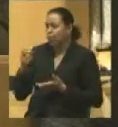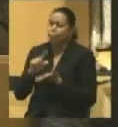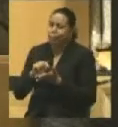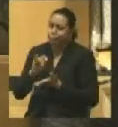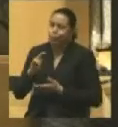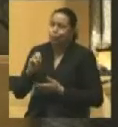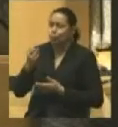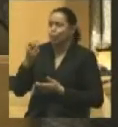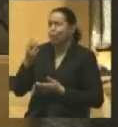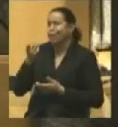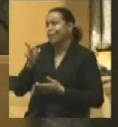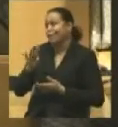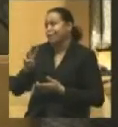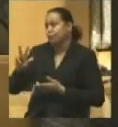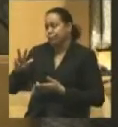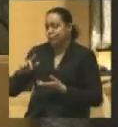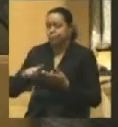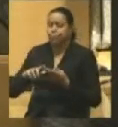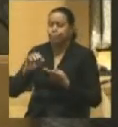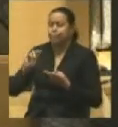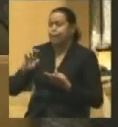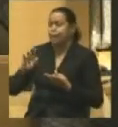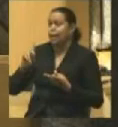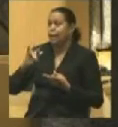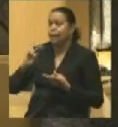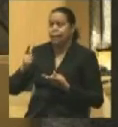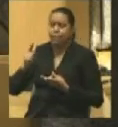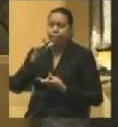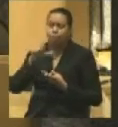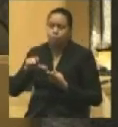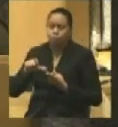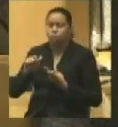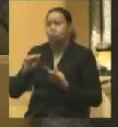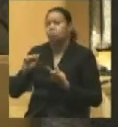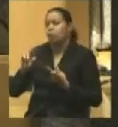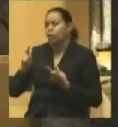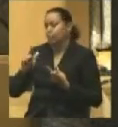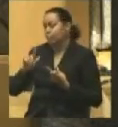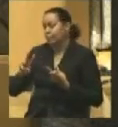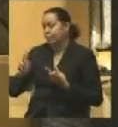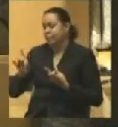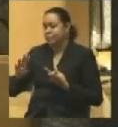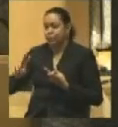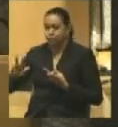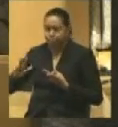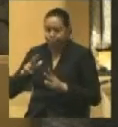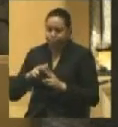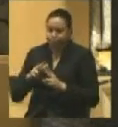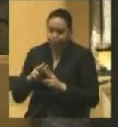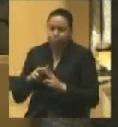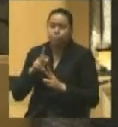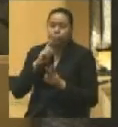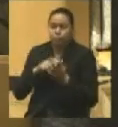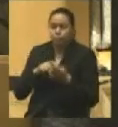12th, 1863. And the Conkling Letter later that summer, August 26th, 1863. You'll notice that he issued the